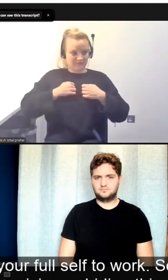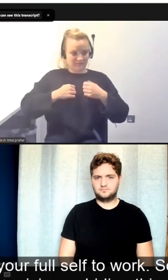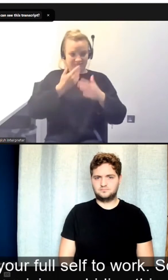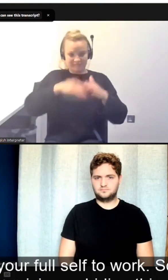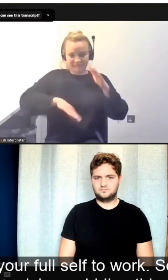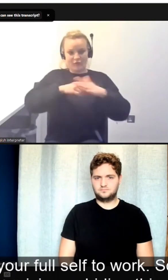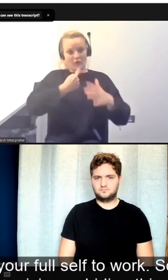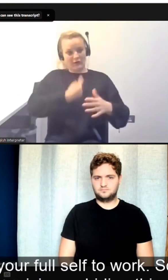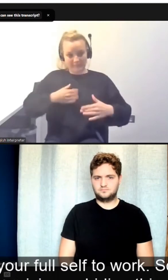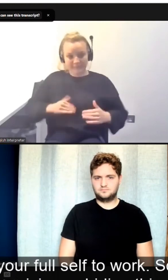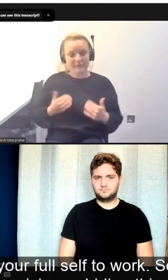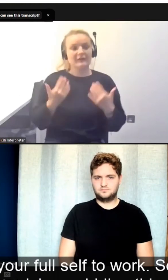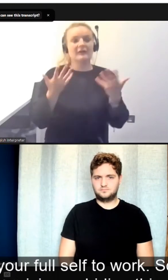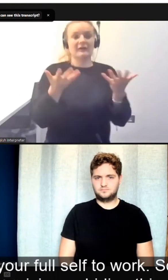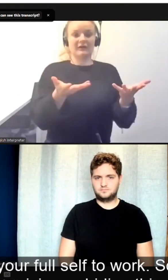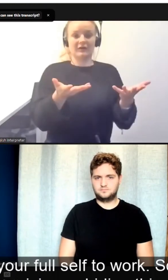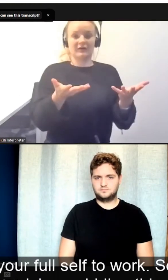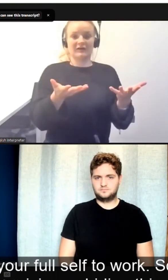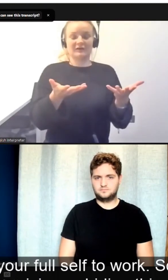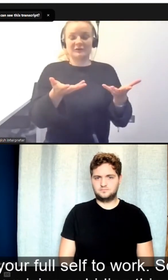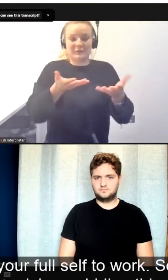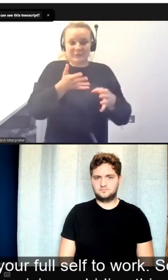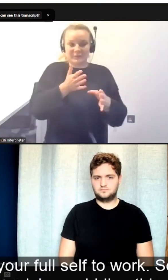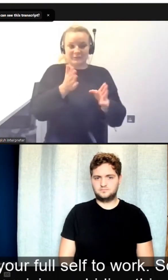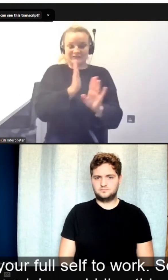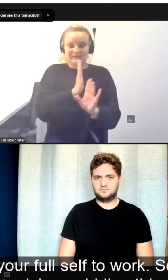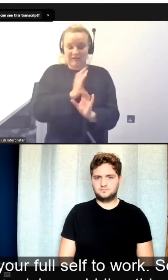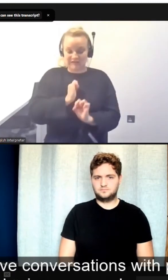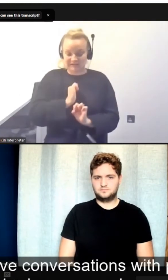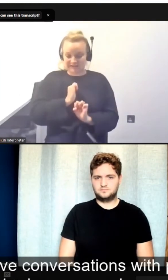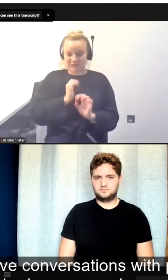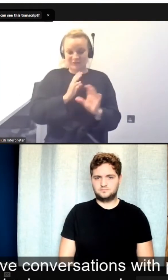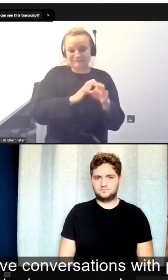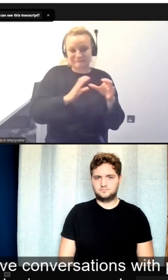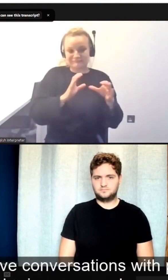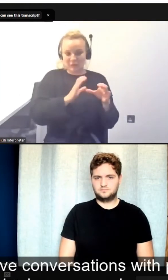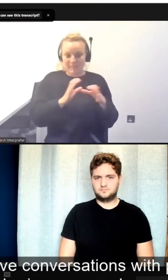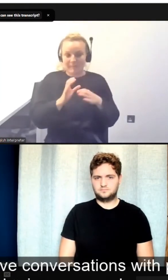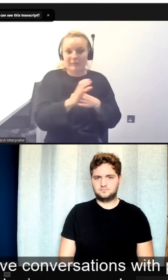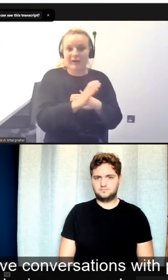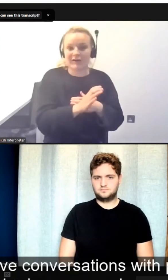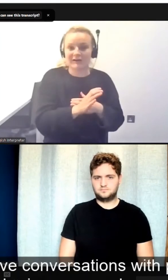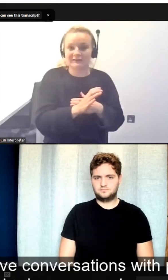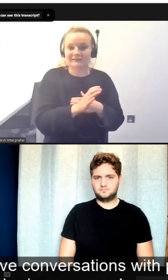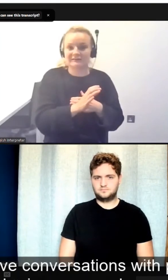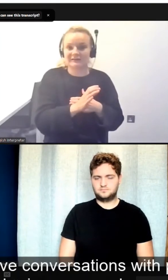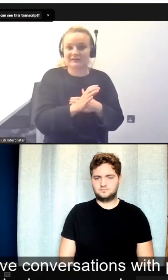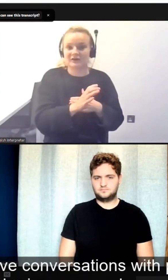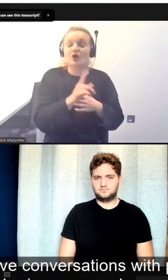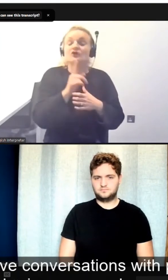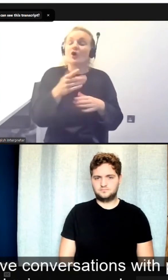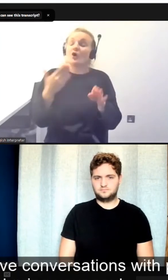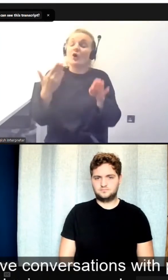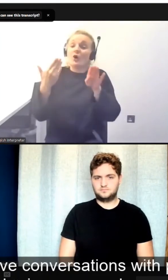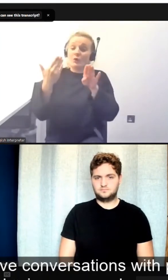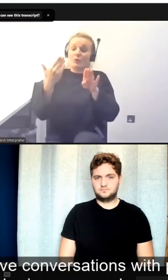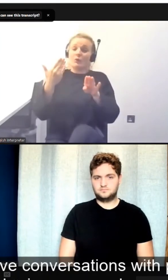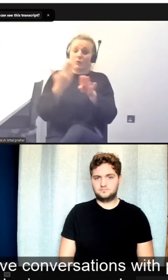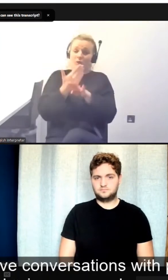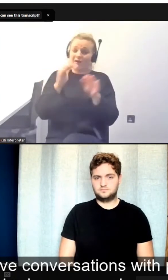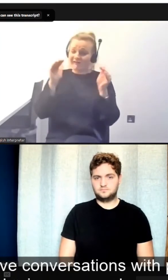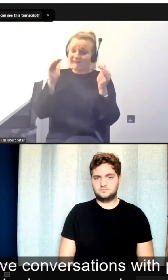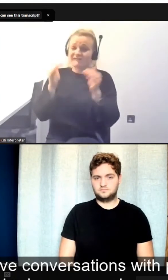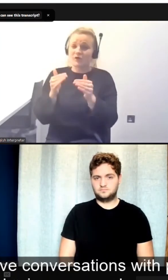actually are always sort of compromising or hiding things. So I think working at being able to have